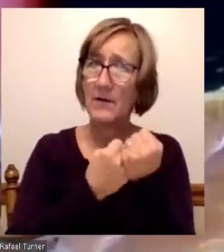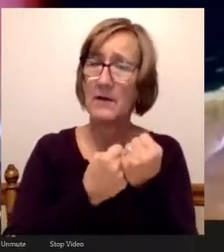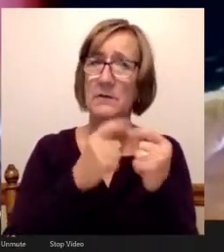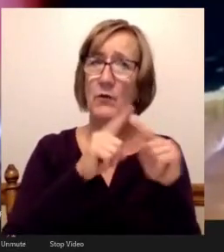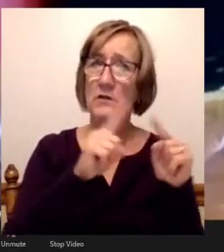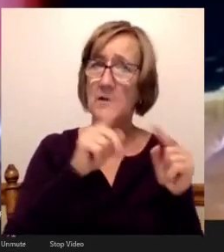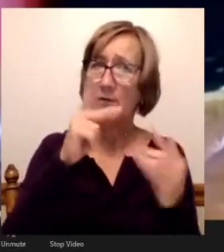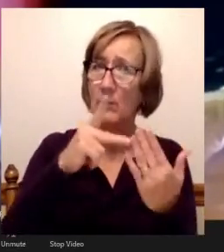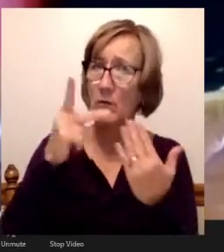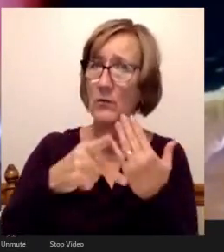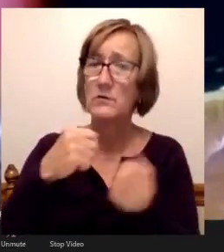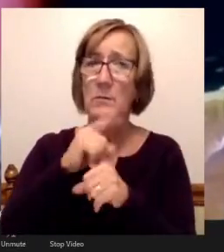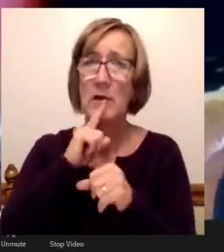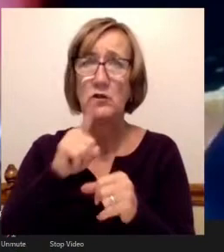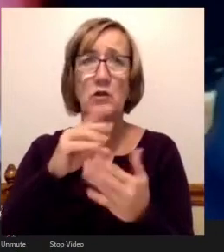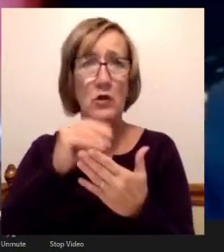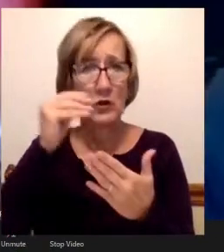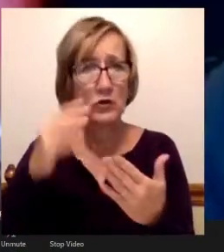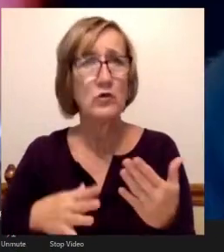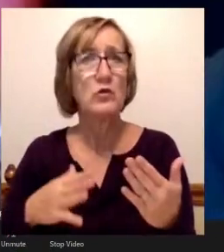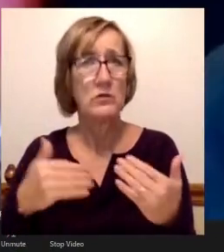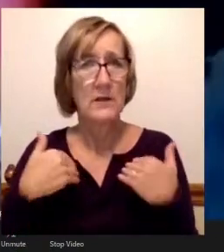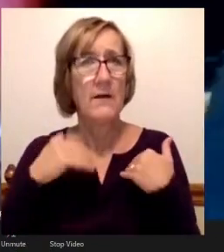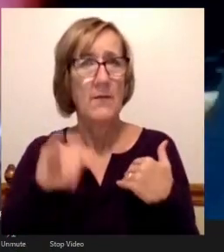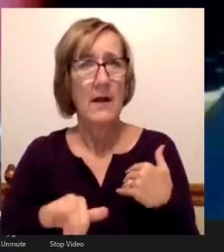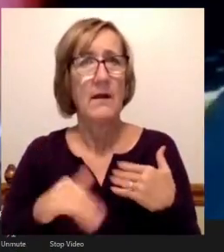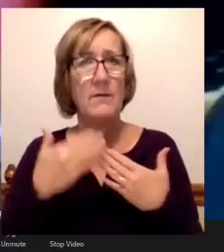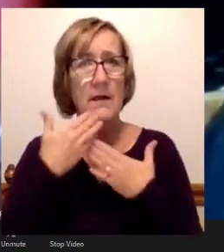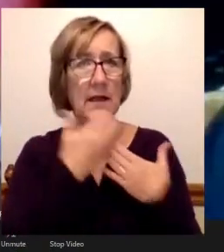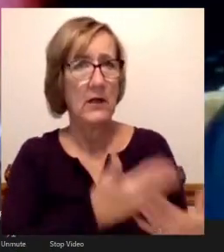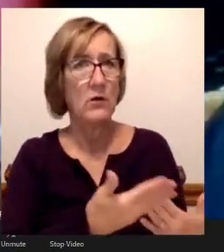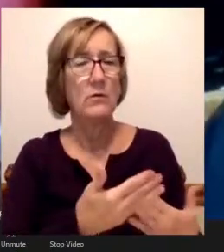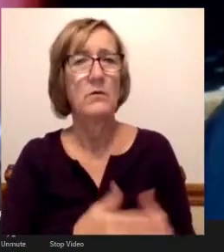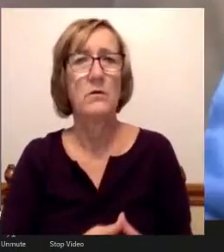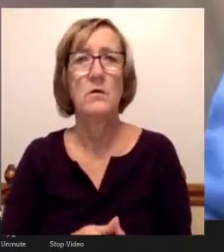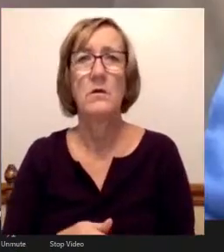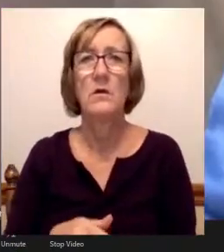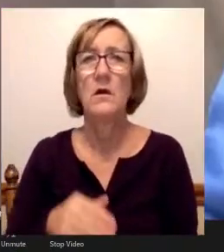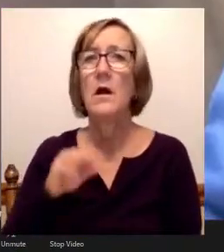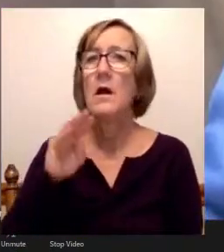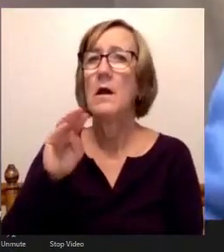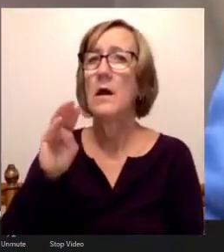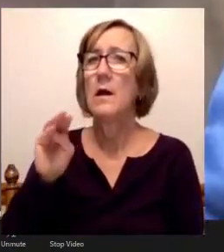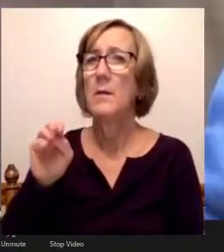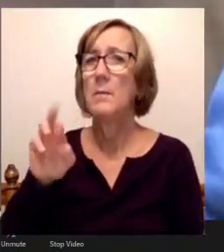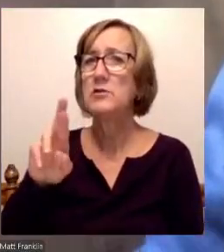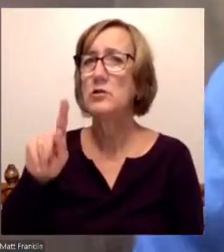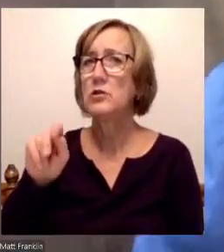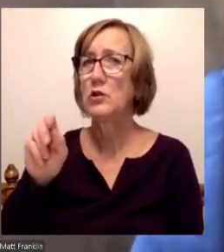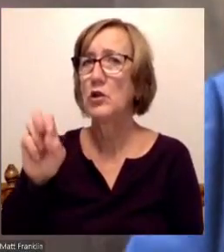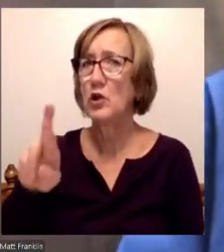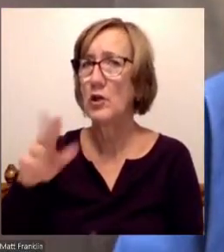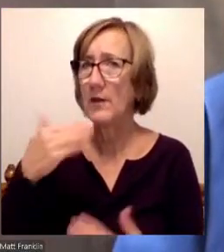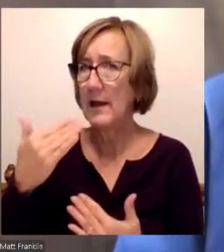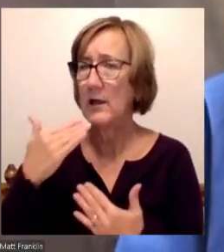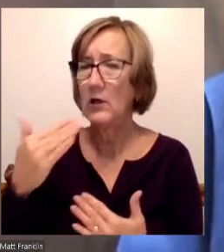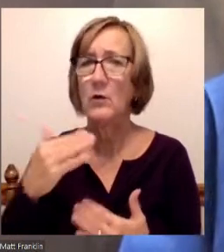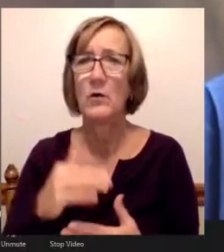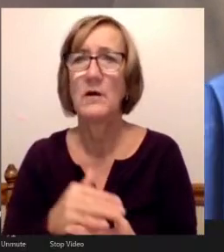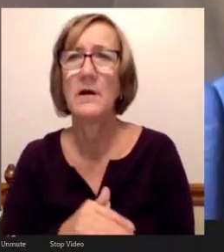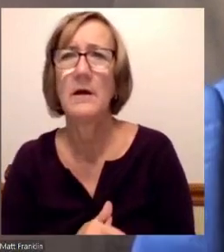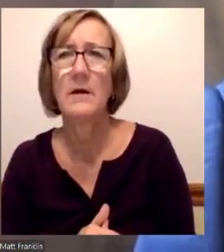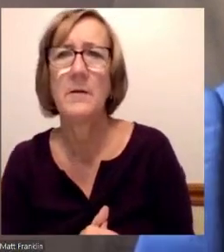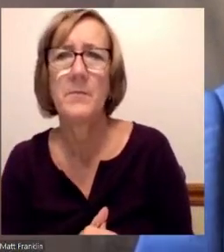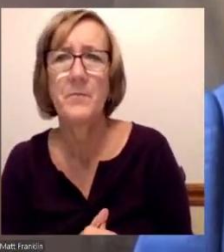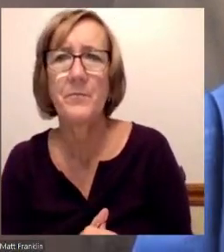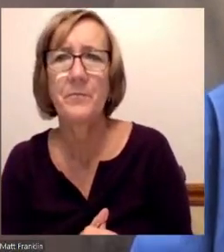through for our students. Thank you. All right, Mr. Turner, thank you so much. Anupataz, you're up next two